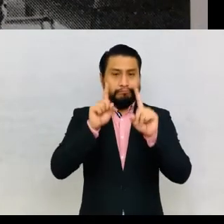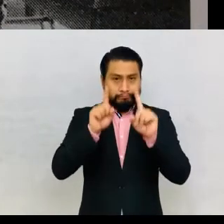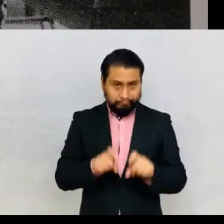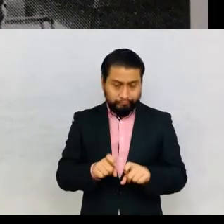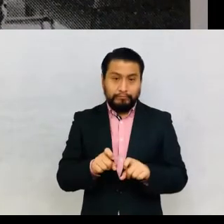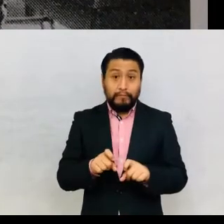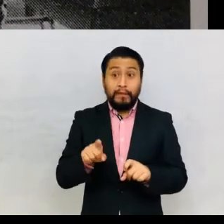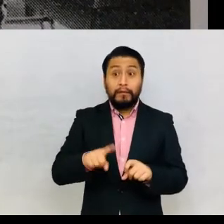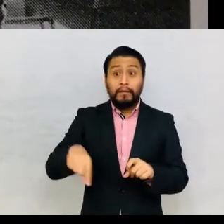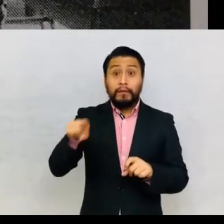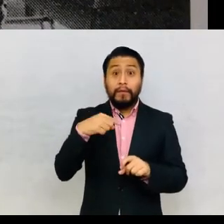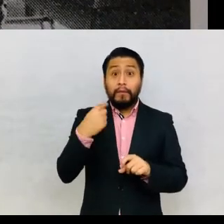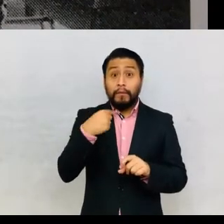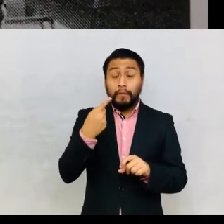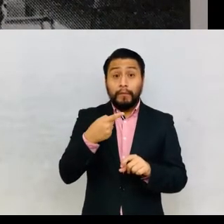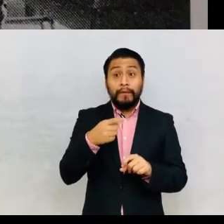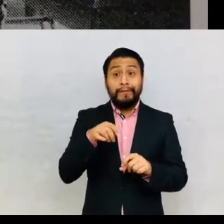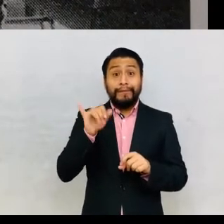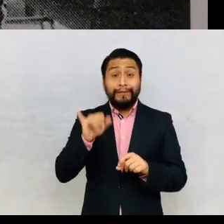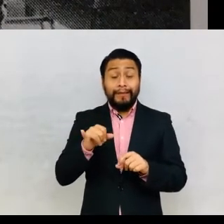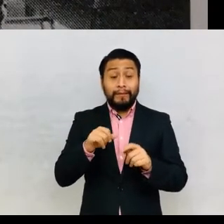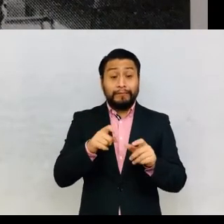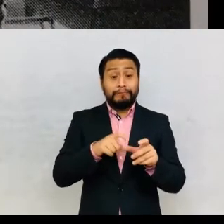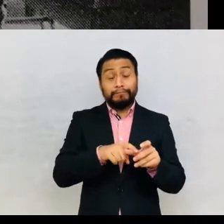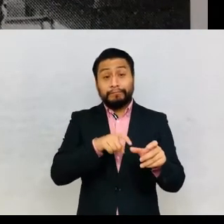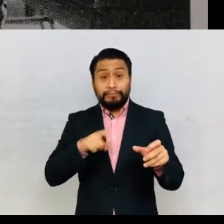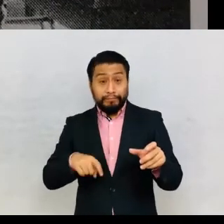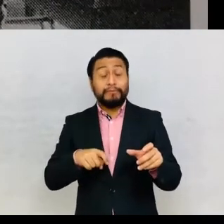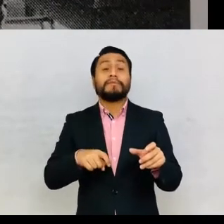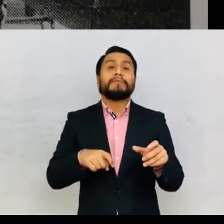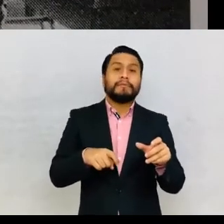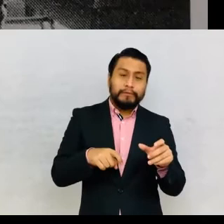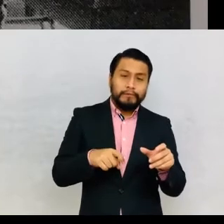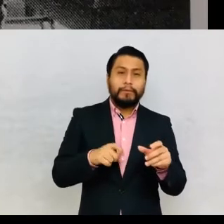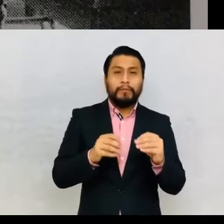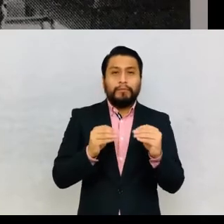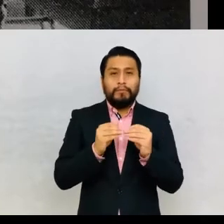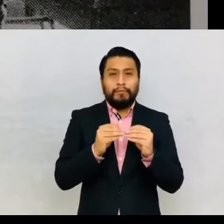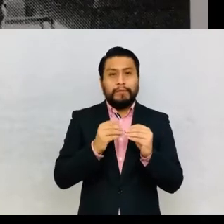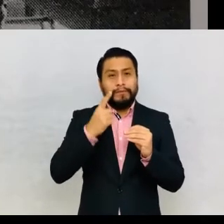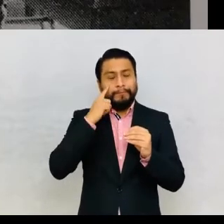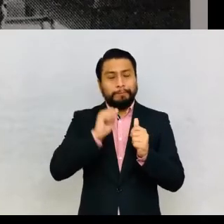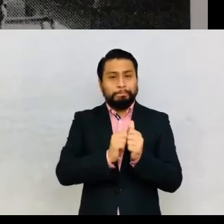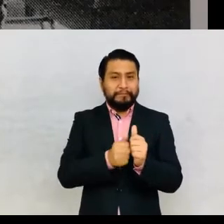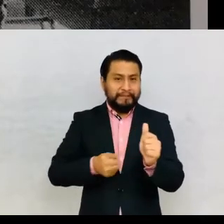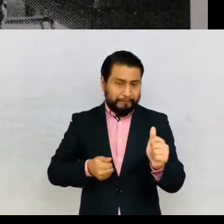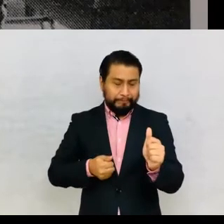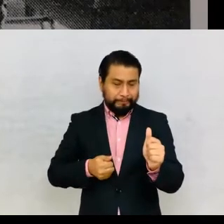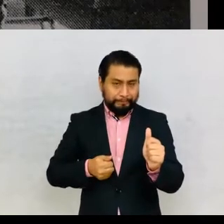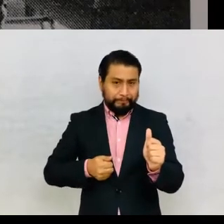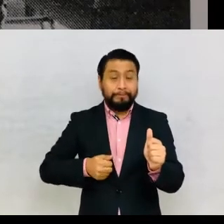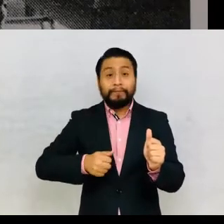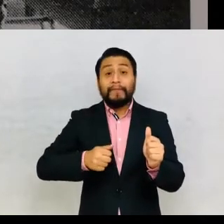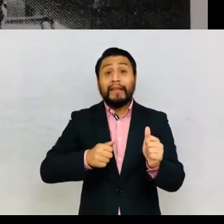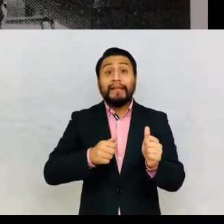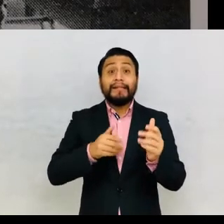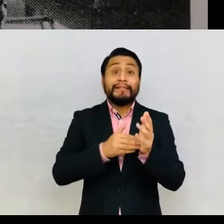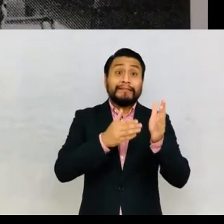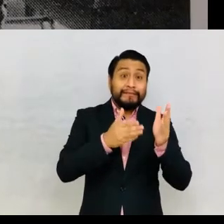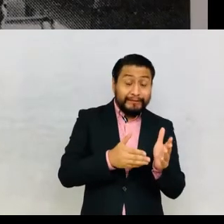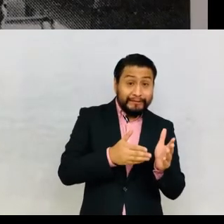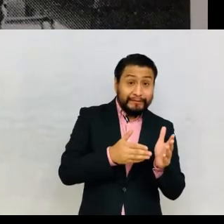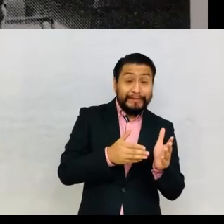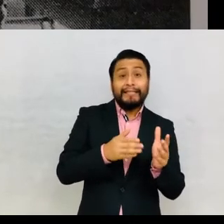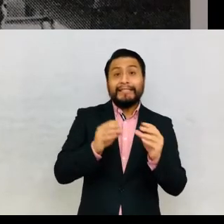Those who were outside of that average would be marked by the specter of backwardness. Although the doctors and